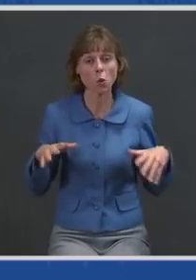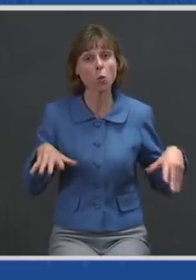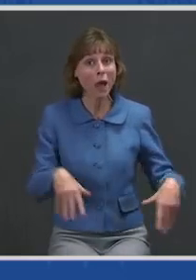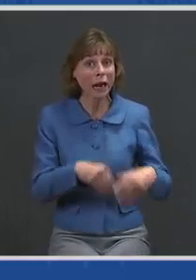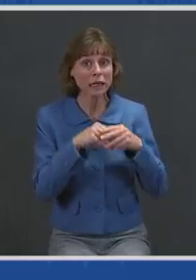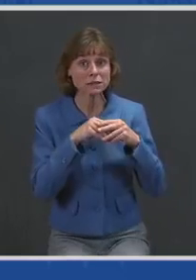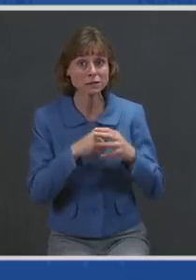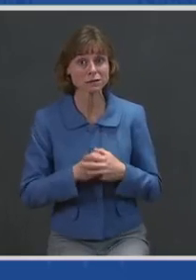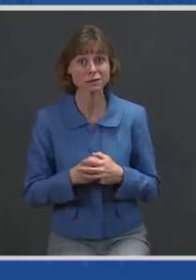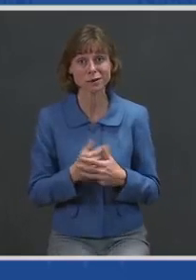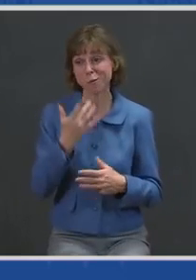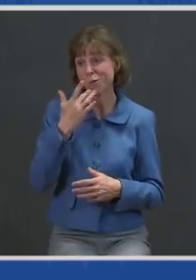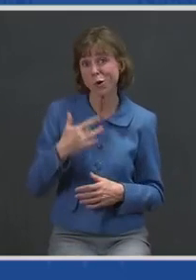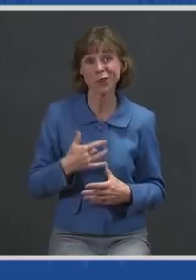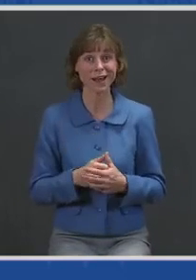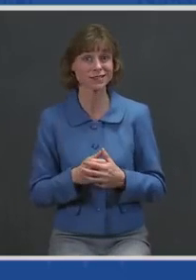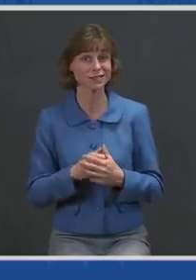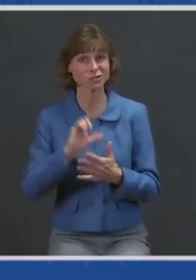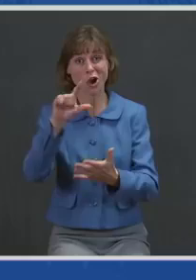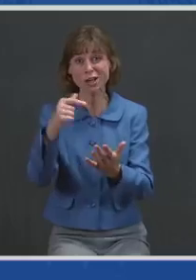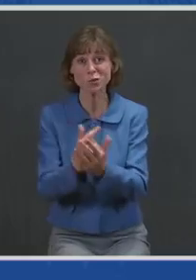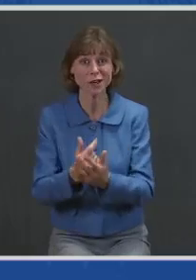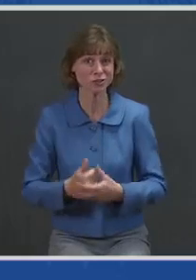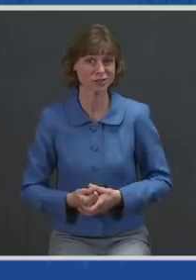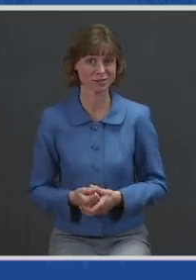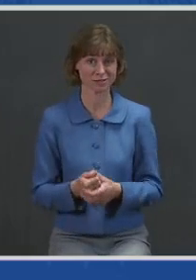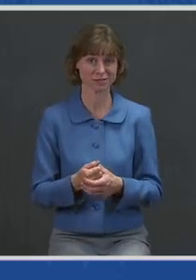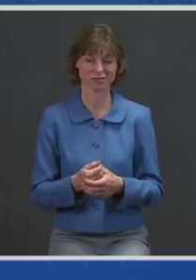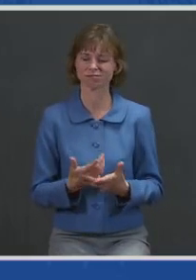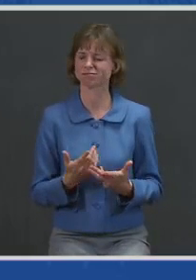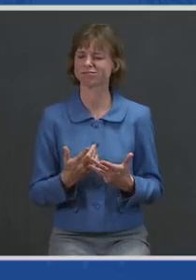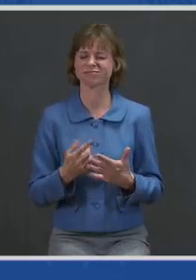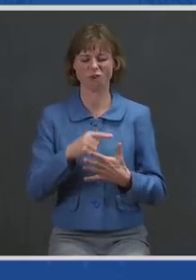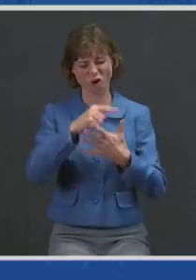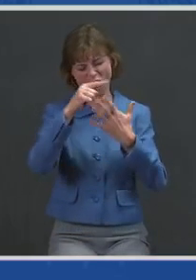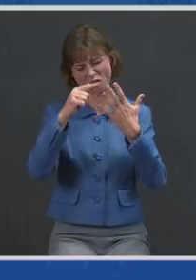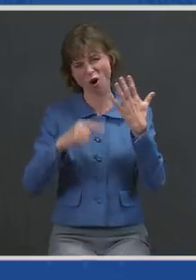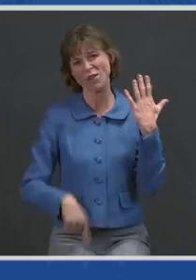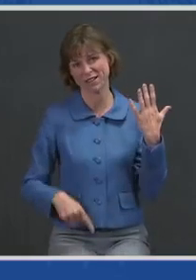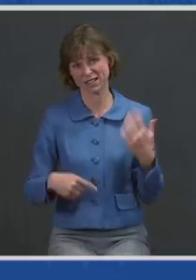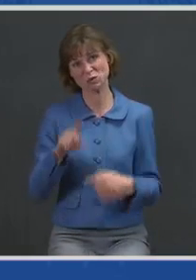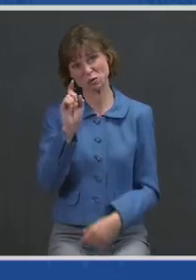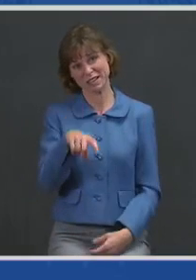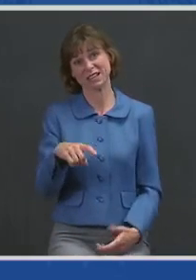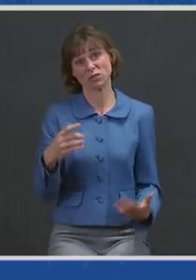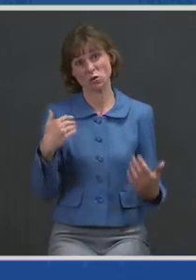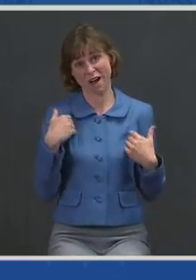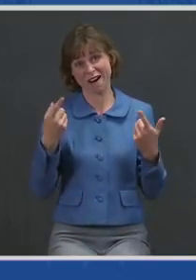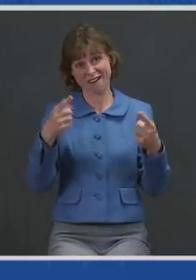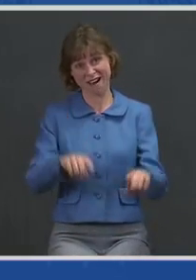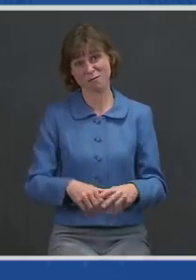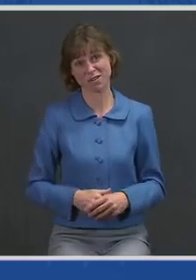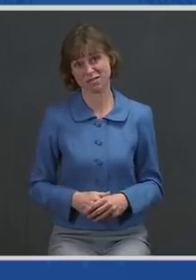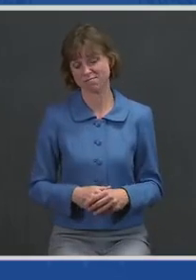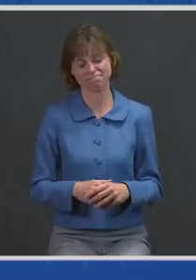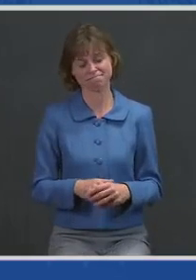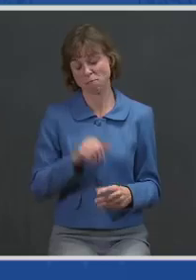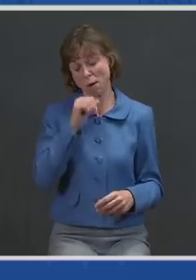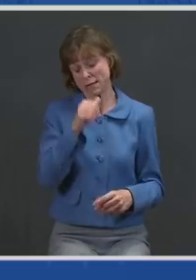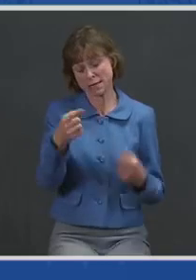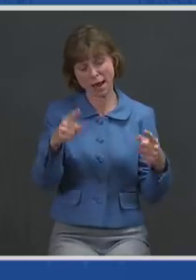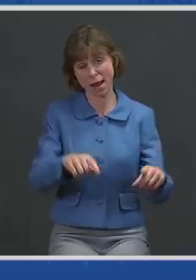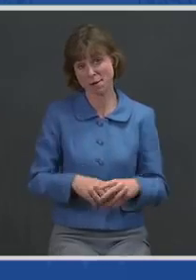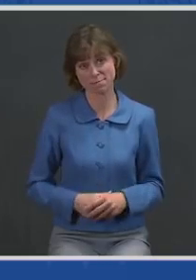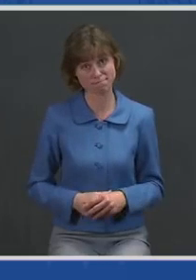Weddings, birthdays, graduations, all the things that needed to happen but didn't. The